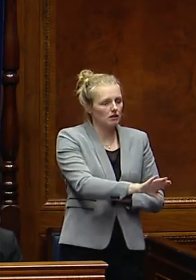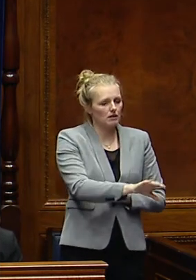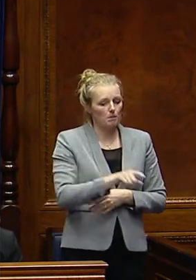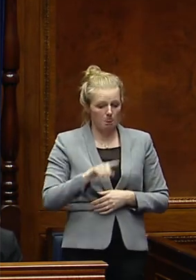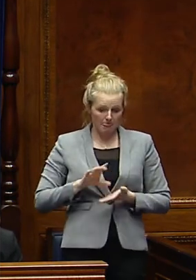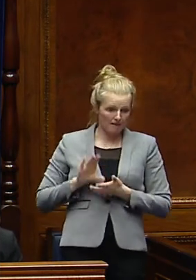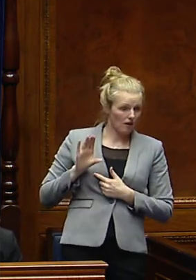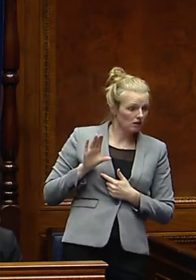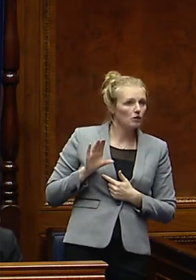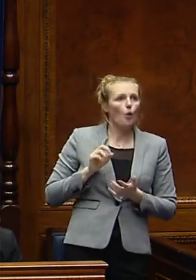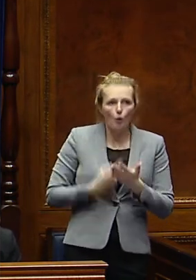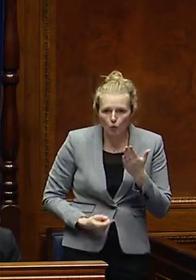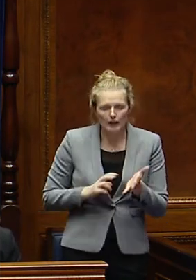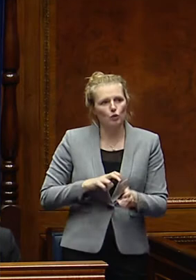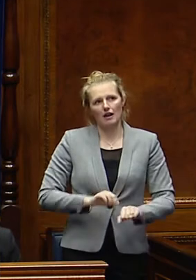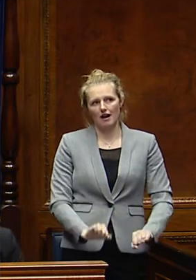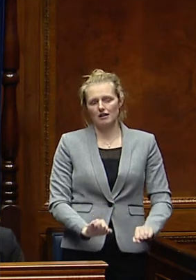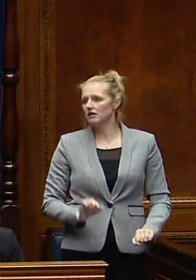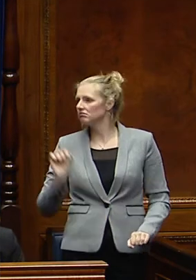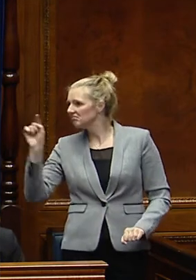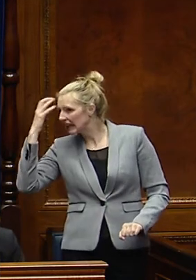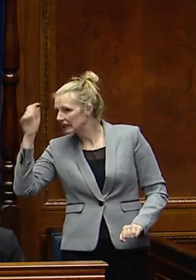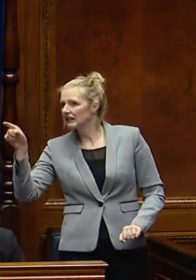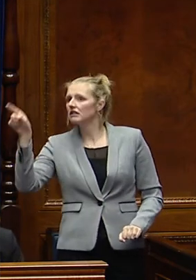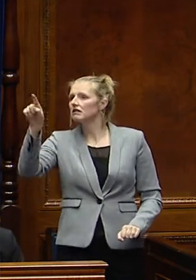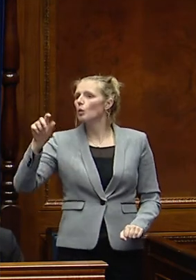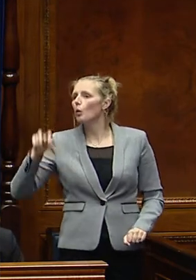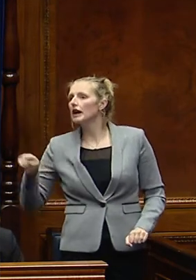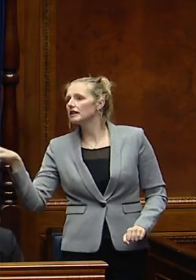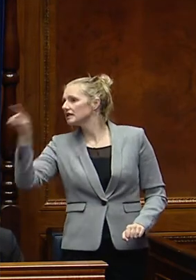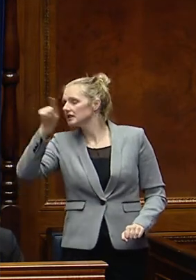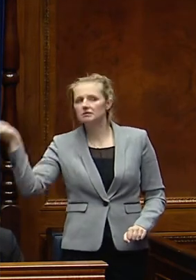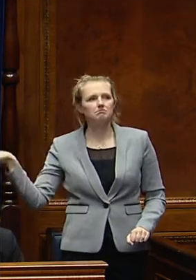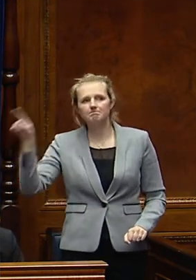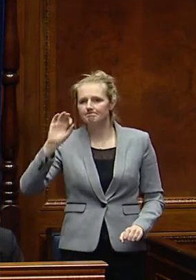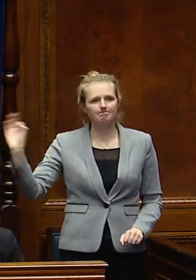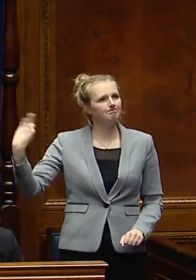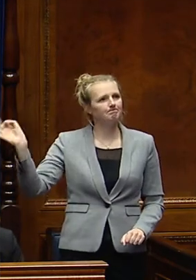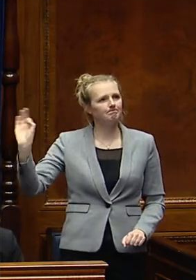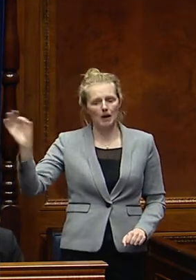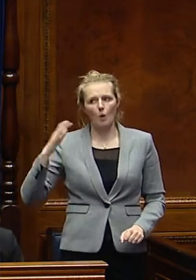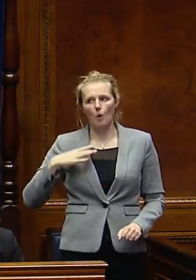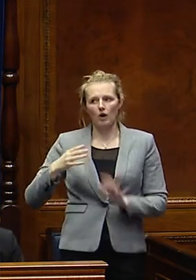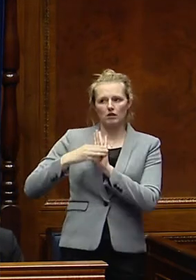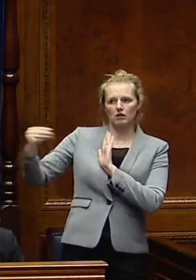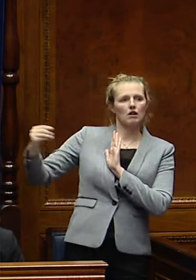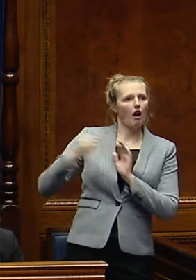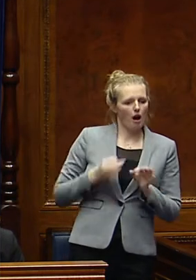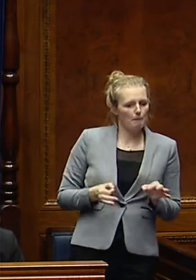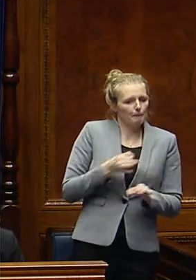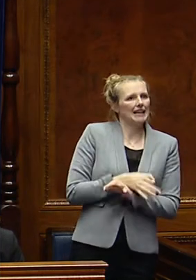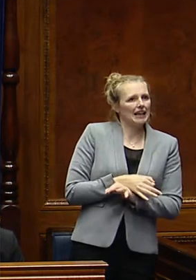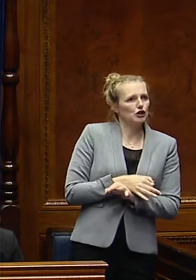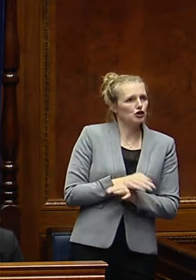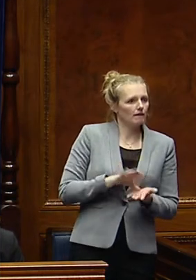which is unique to here. And I know that other places like England and Wales are really looking to the mitigations that we were able to secure